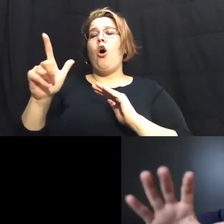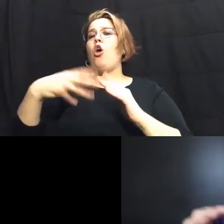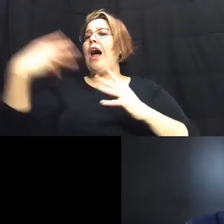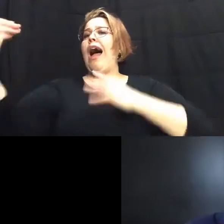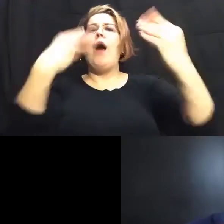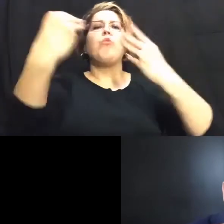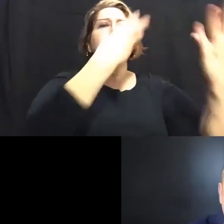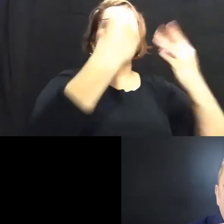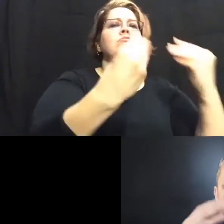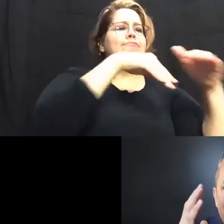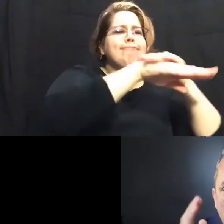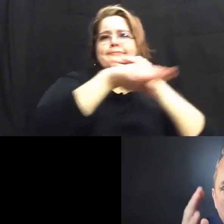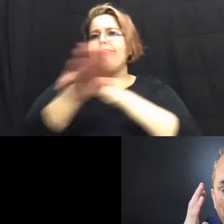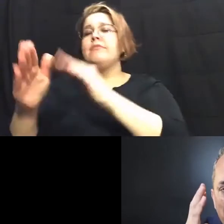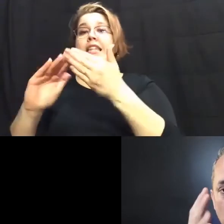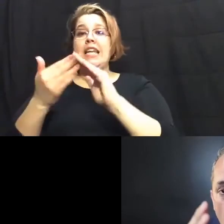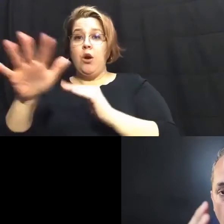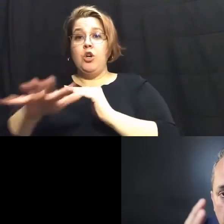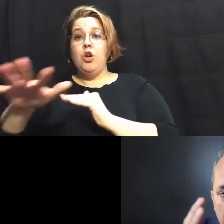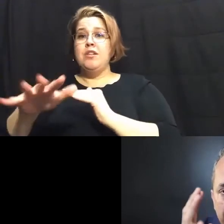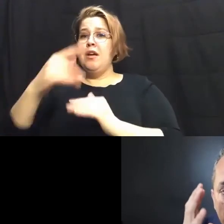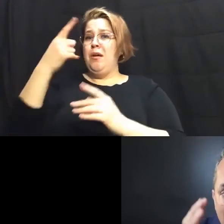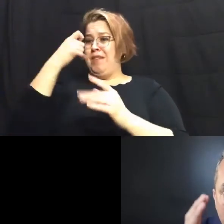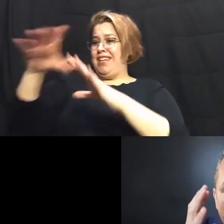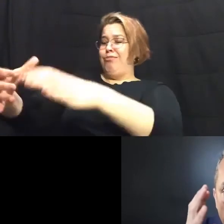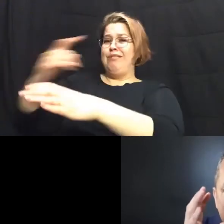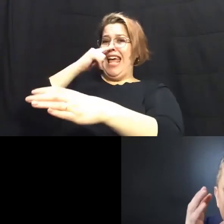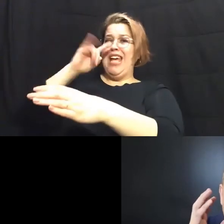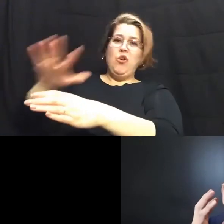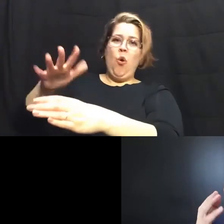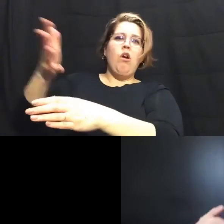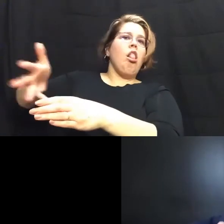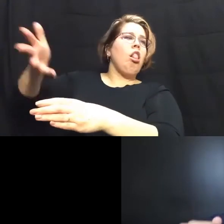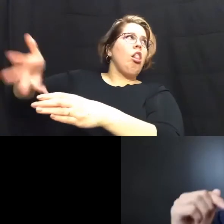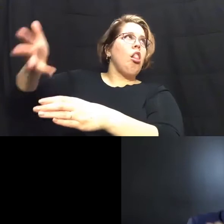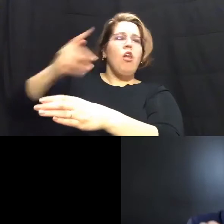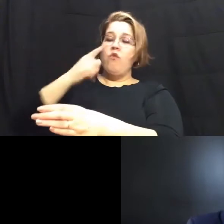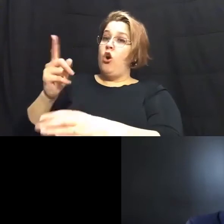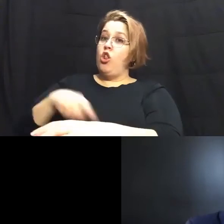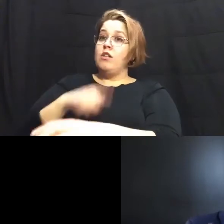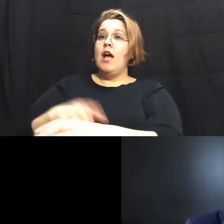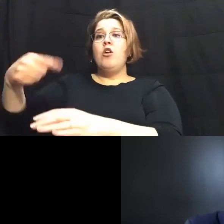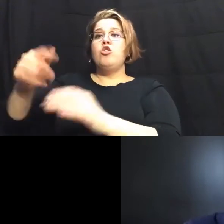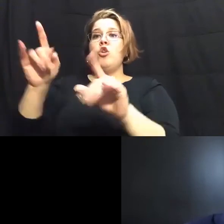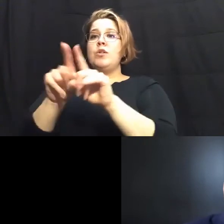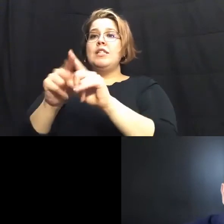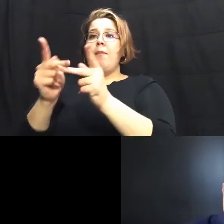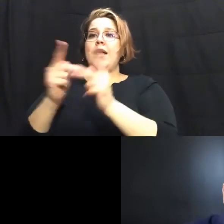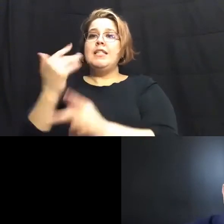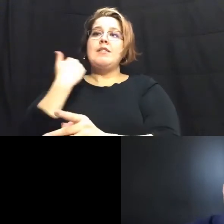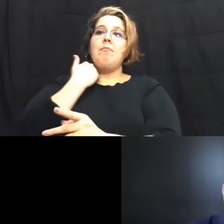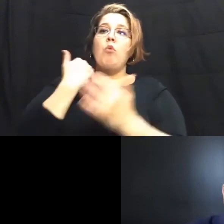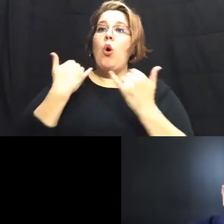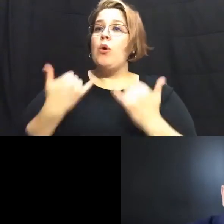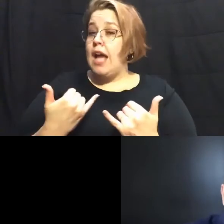streets and into the neighborhoods because neighborhoods have been ignored forgotten for and the same neighborhoods that are broke now have been broke for the last 40 years and